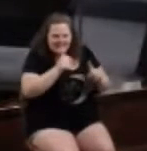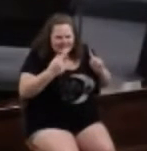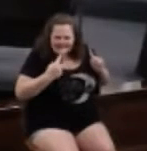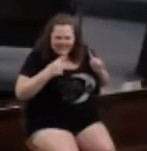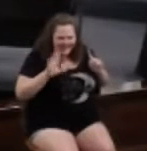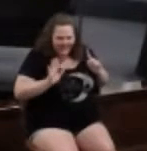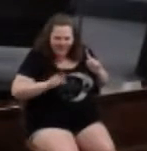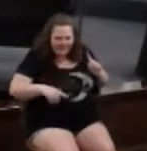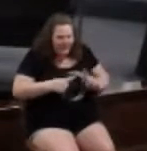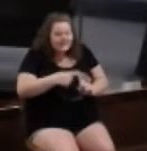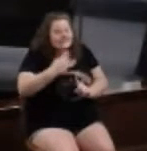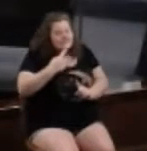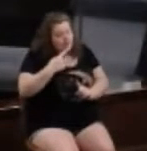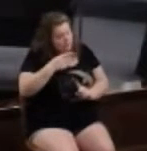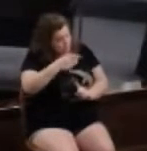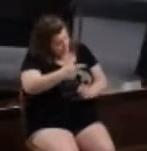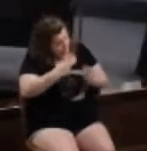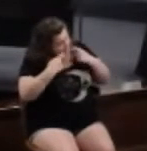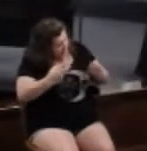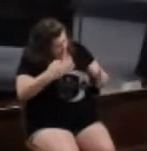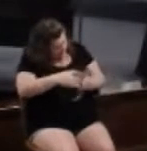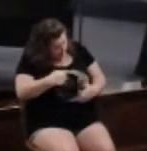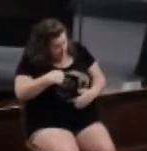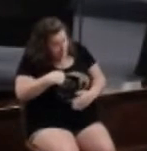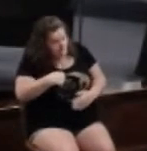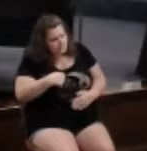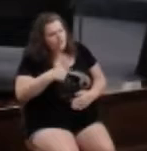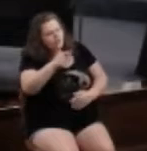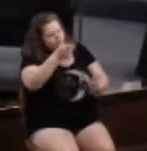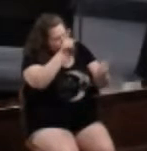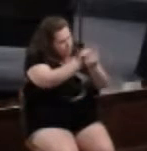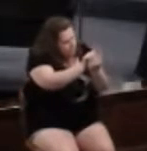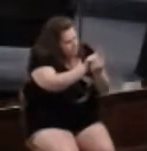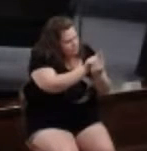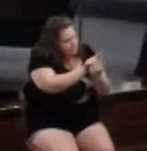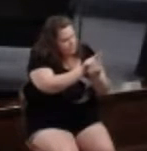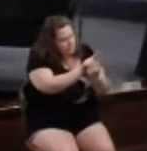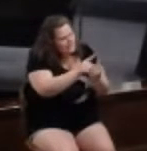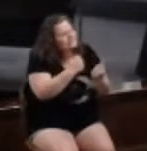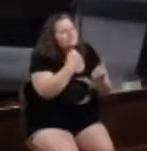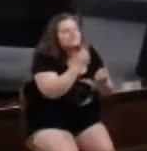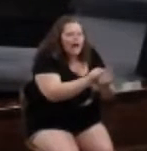It says, if your brother sins against you, go and tell him his fault.